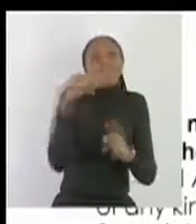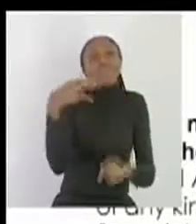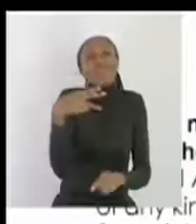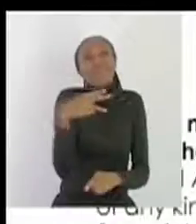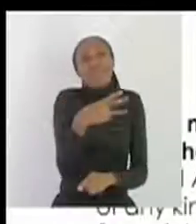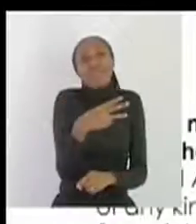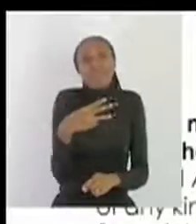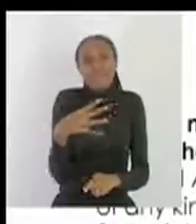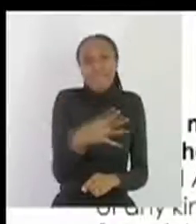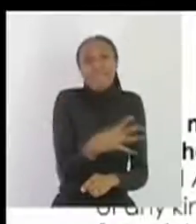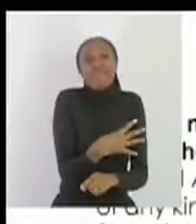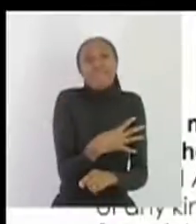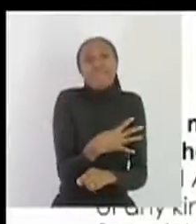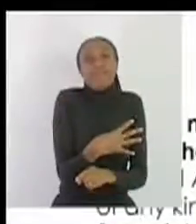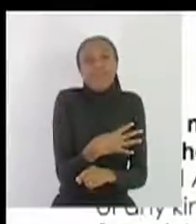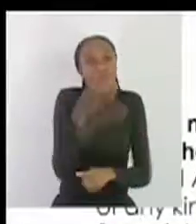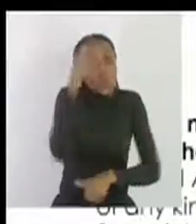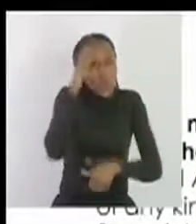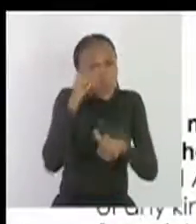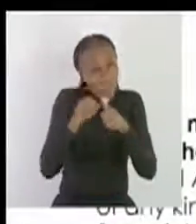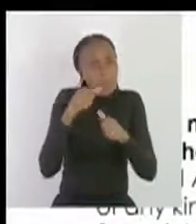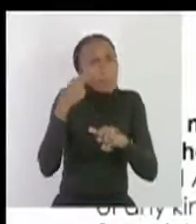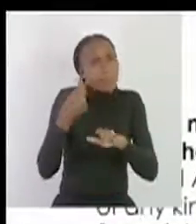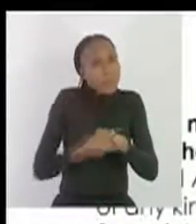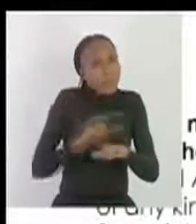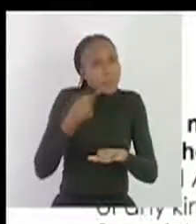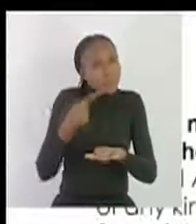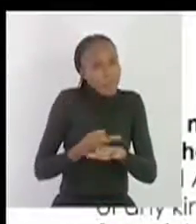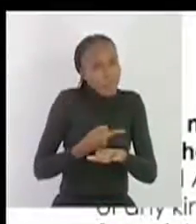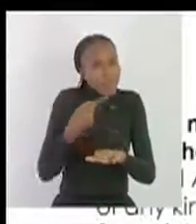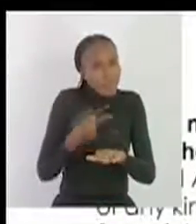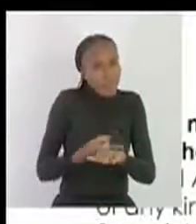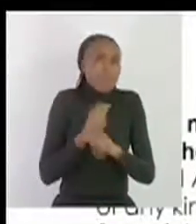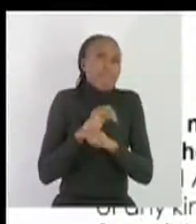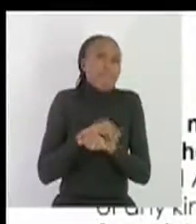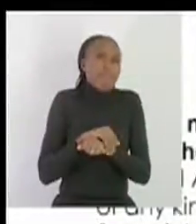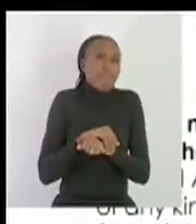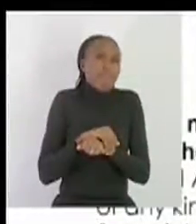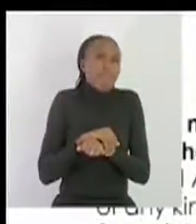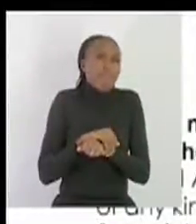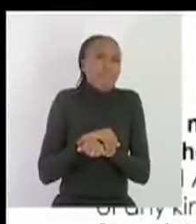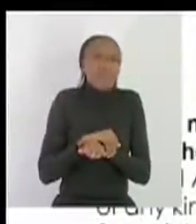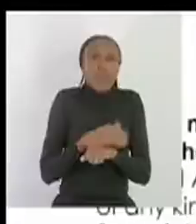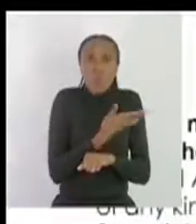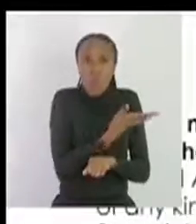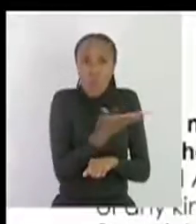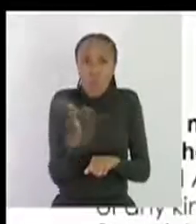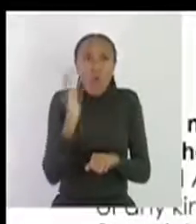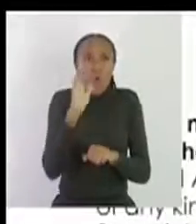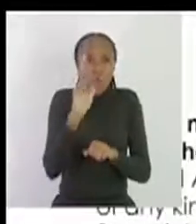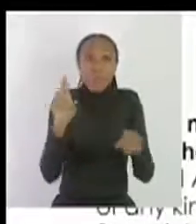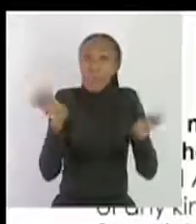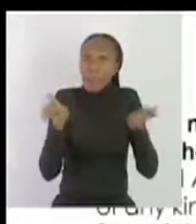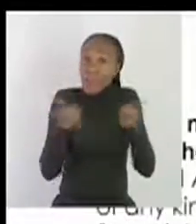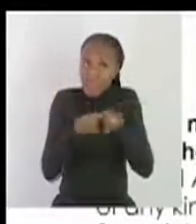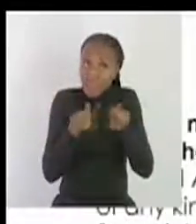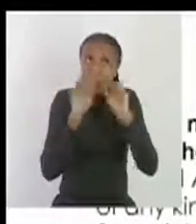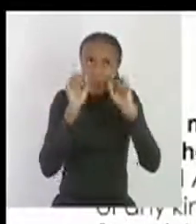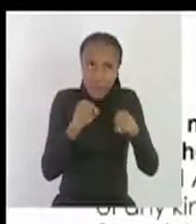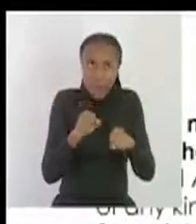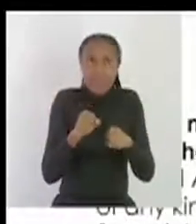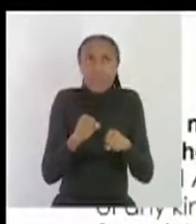discriminate people it infects all kind of people no matter who you are you'll just get this virus